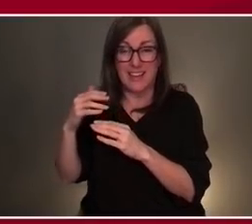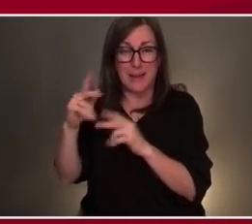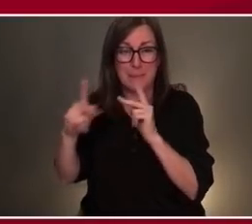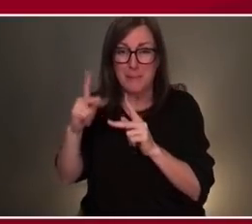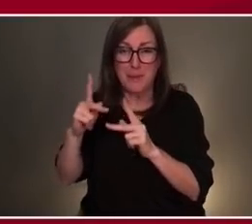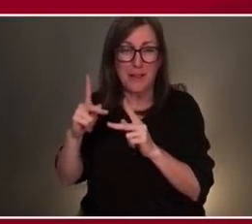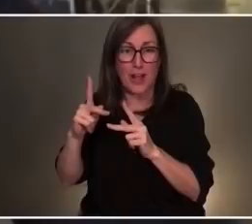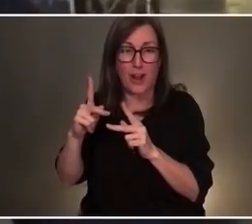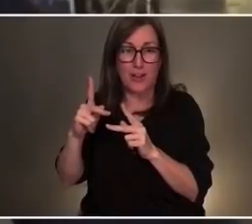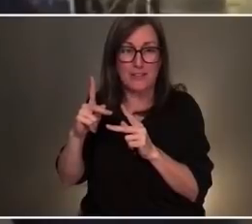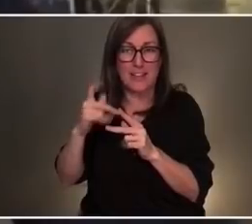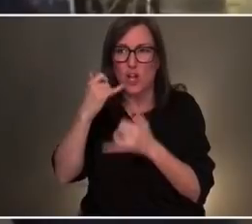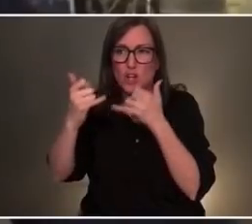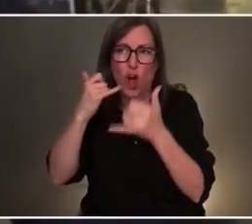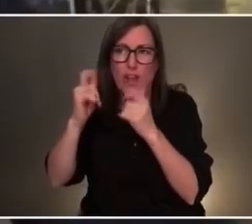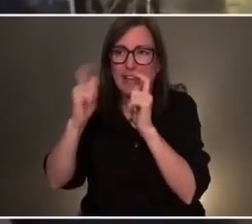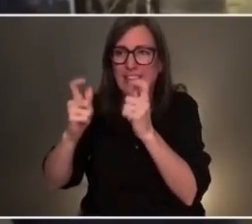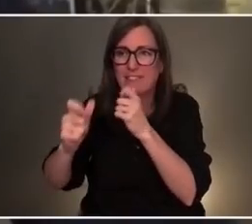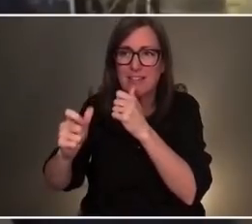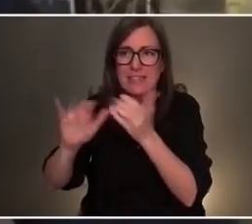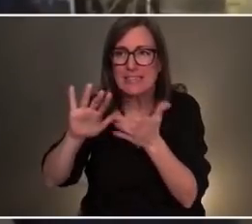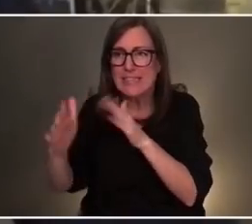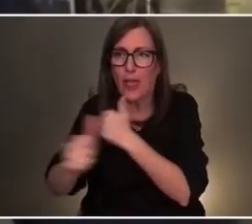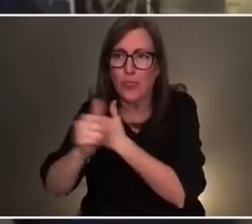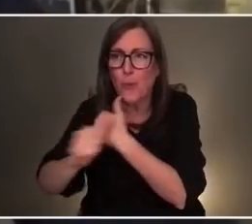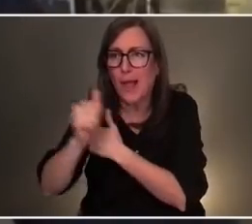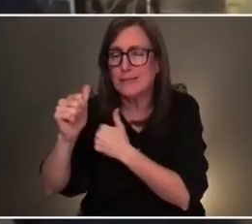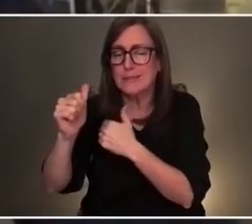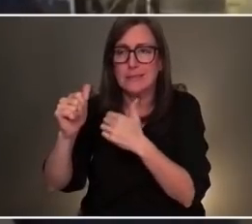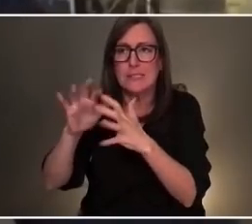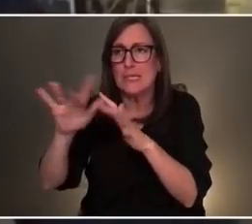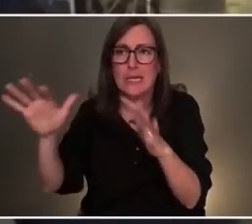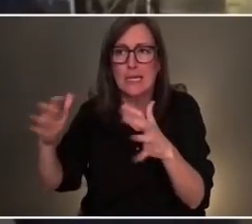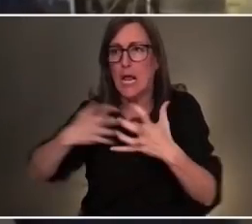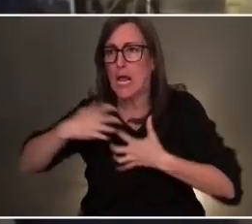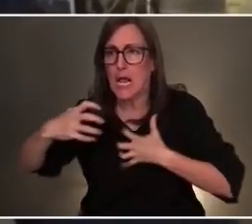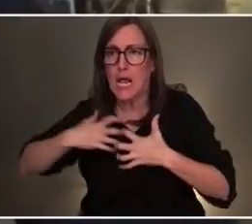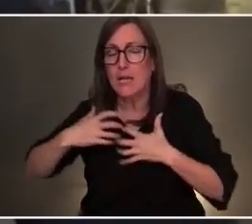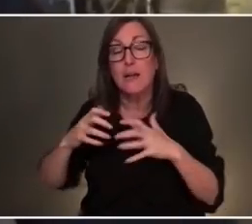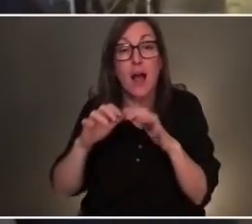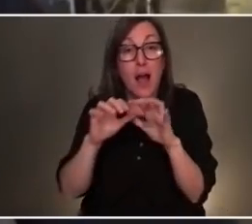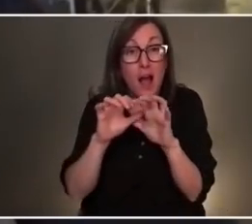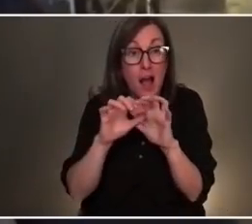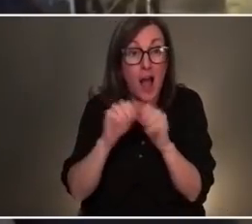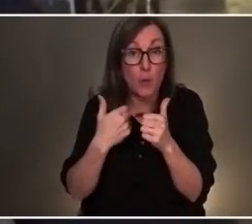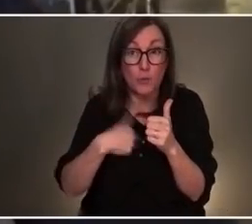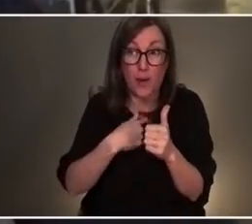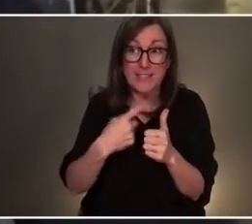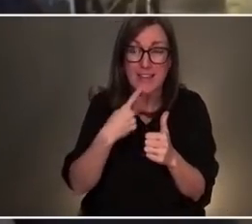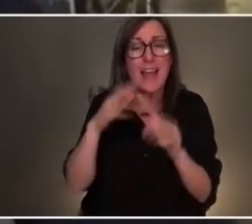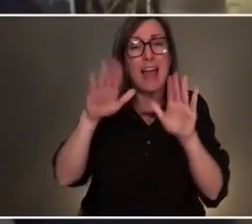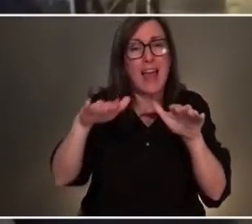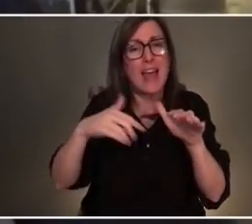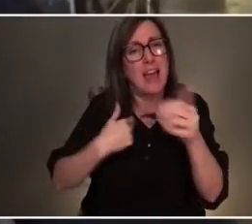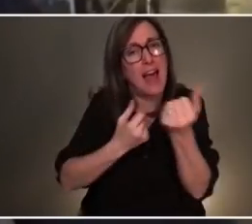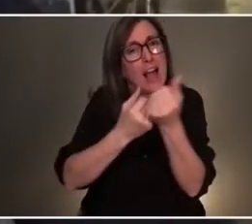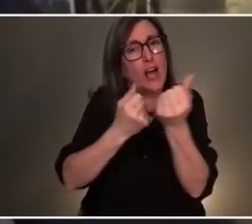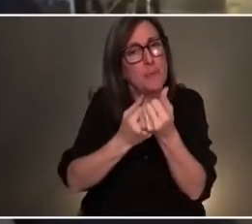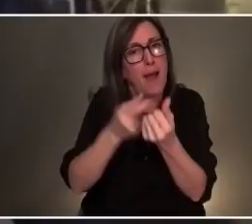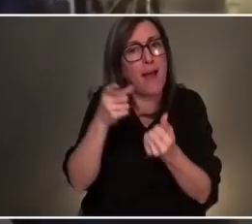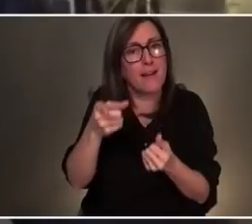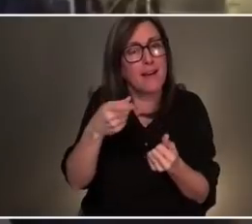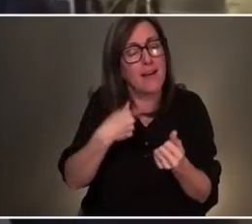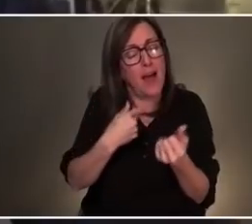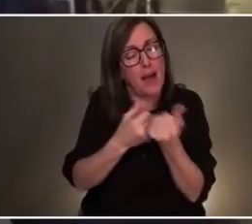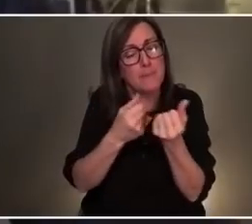and I hear a lot of people saying, how do I send the message that I got your back, that I'm on your side, that